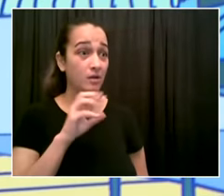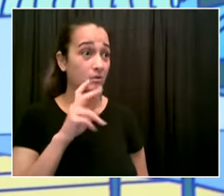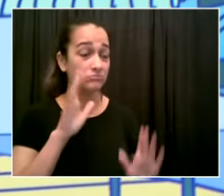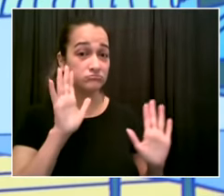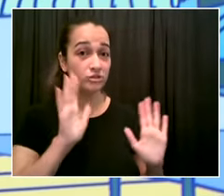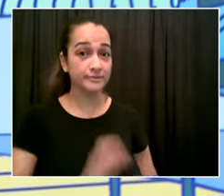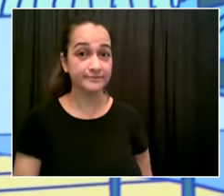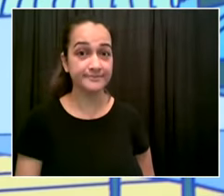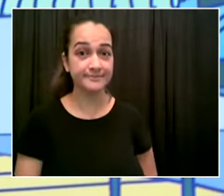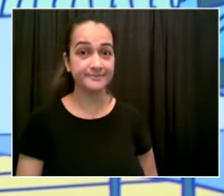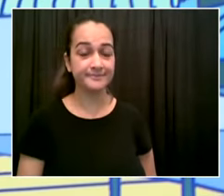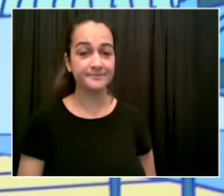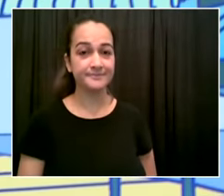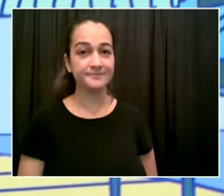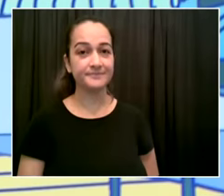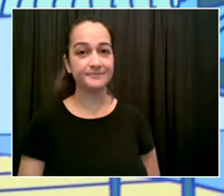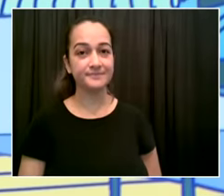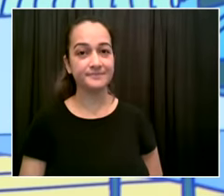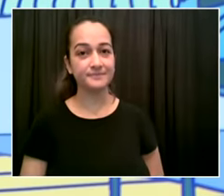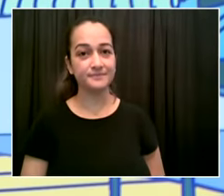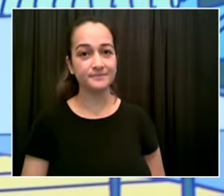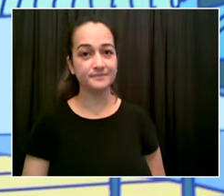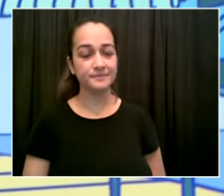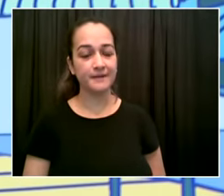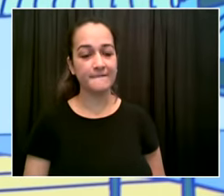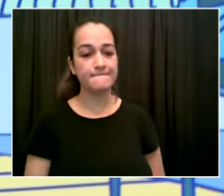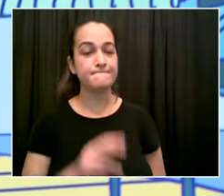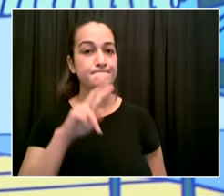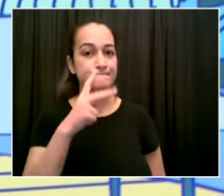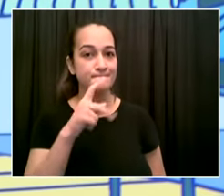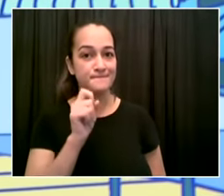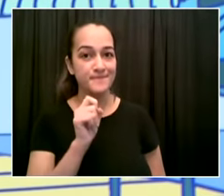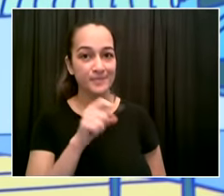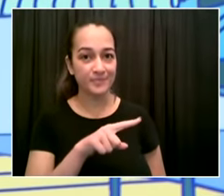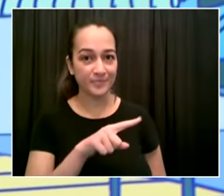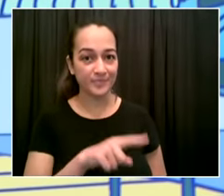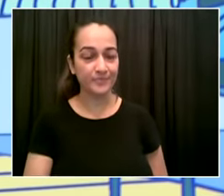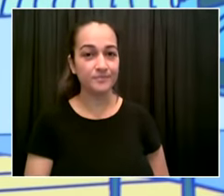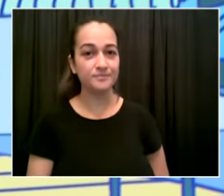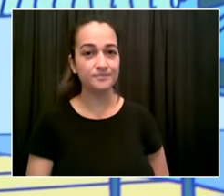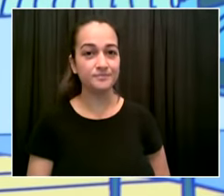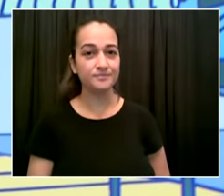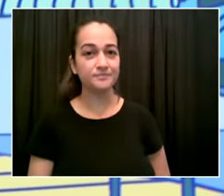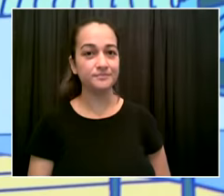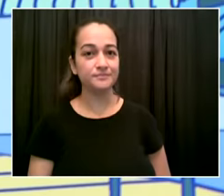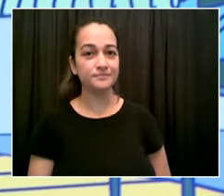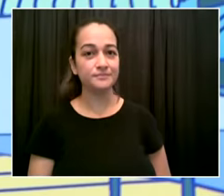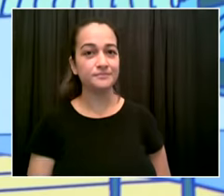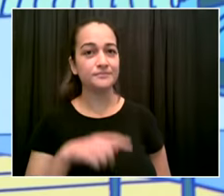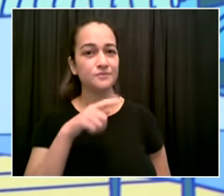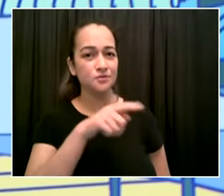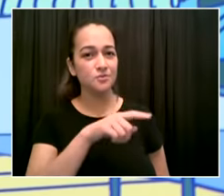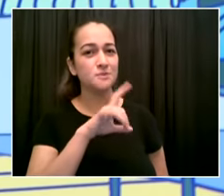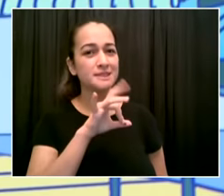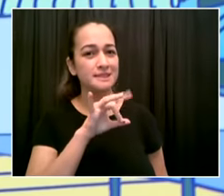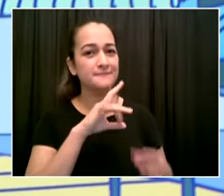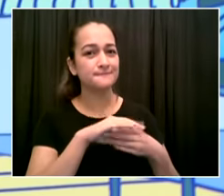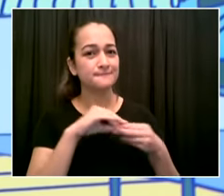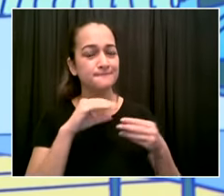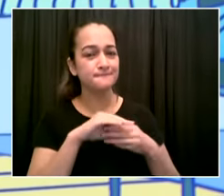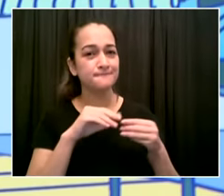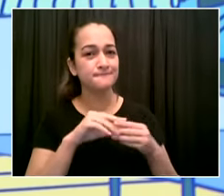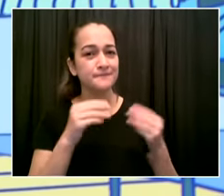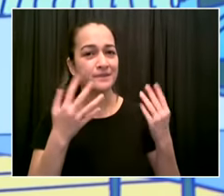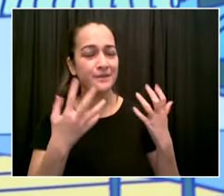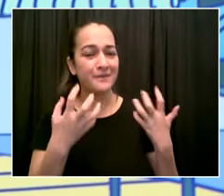uh like i said you have made an emphasis on speeding the process up other than the